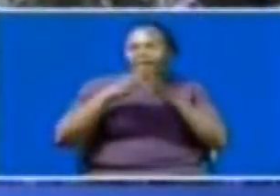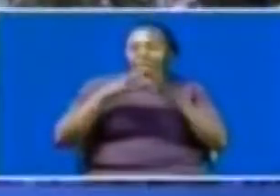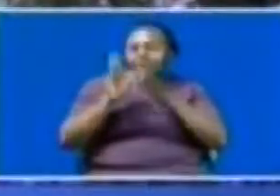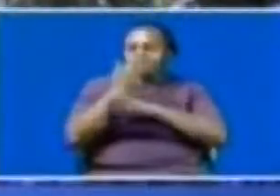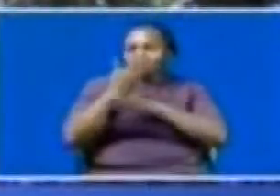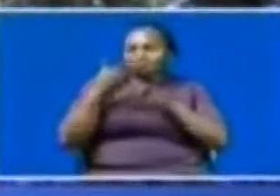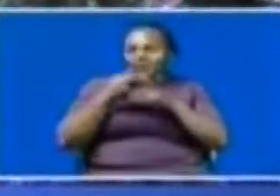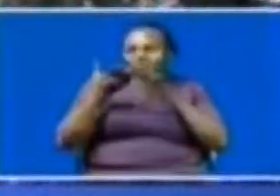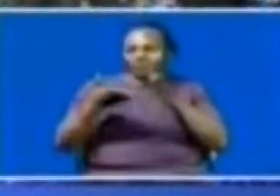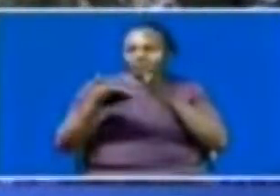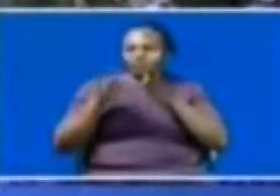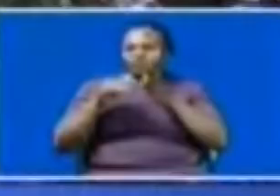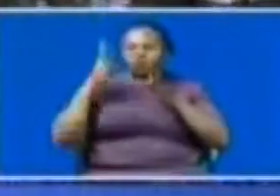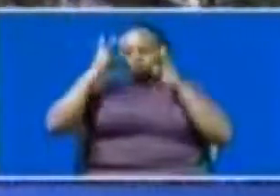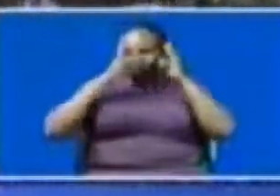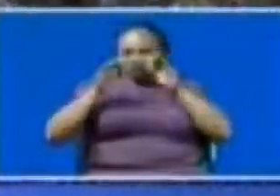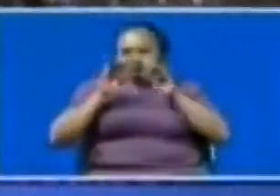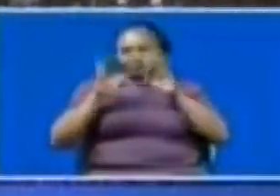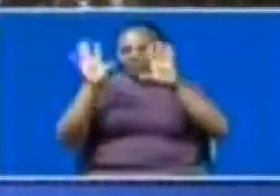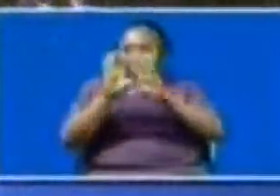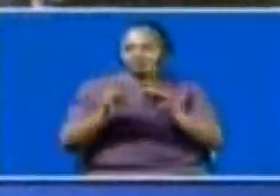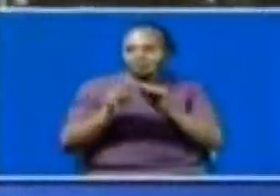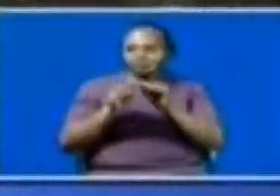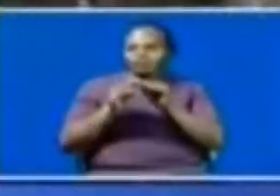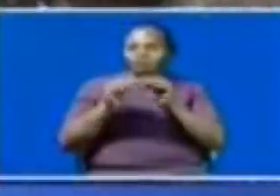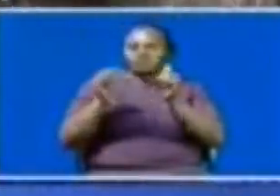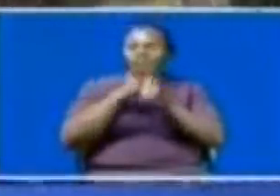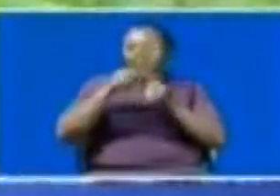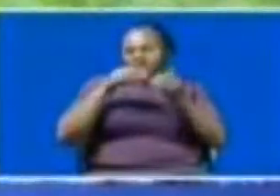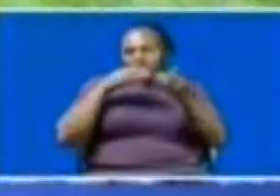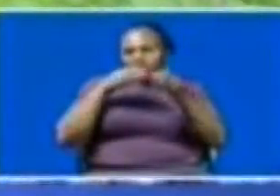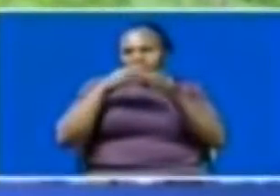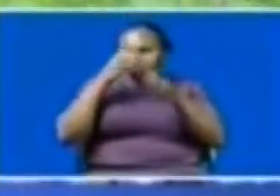But for now, the main worry is if the system is halted by the government.